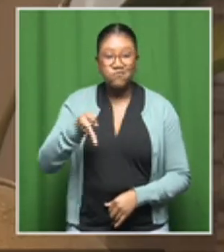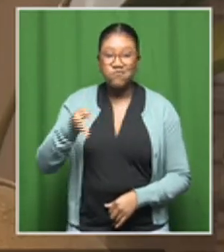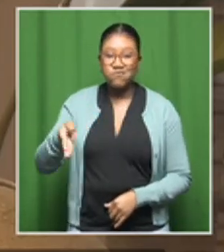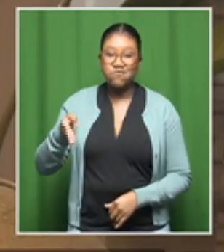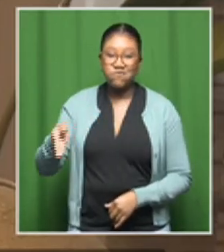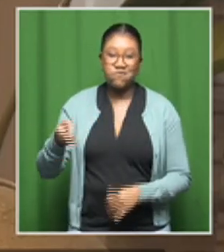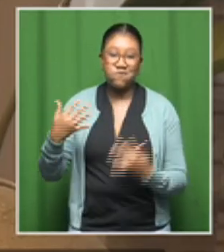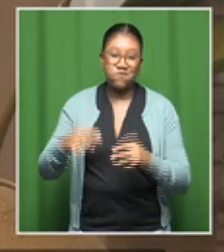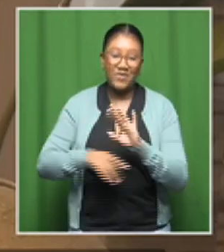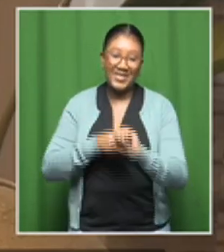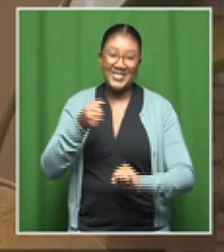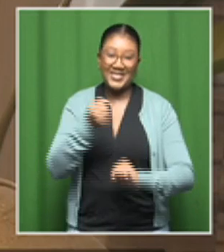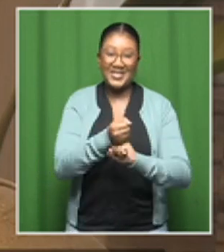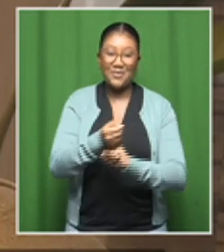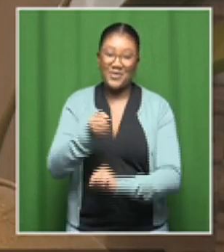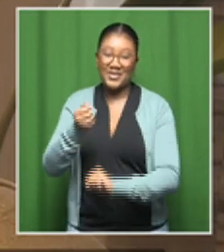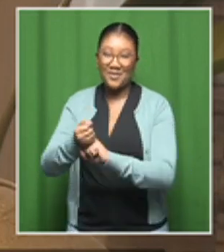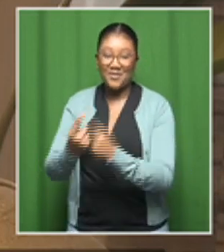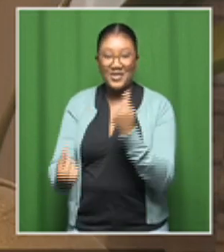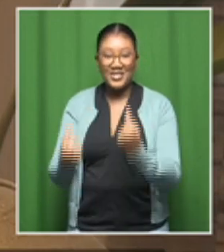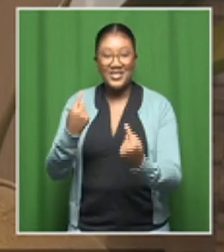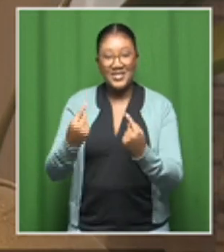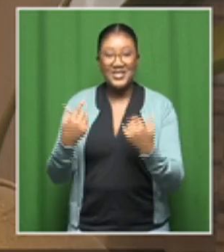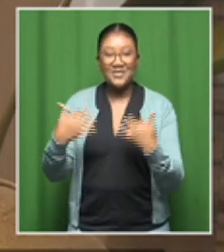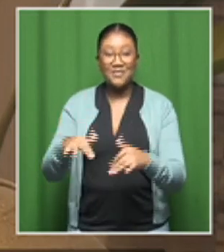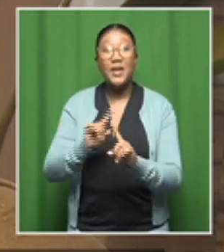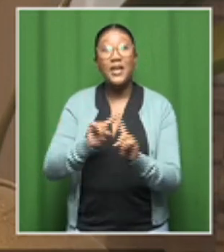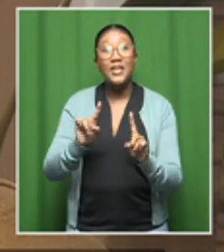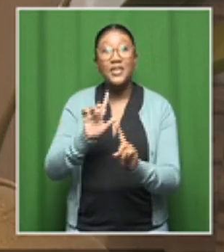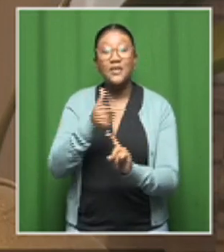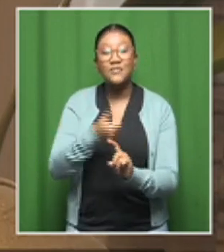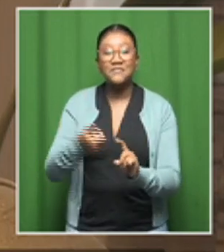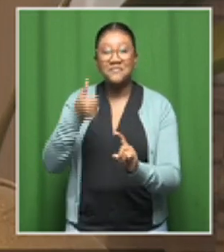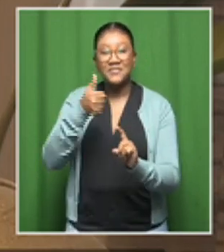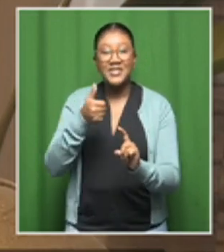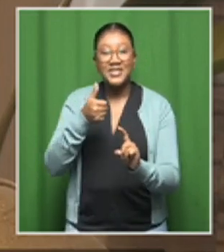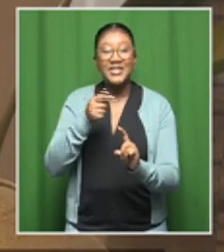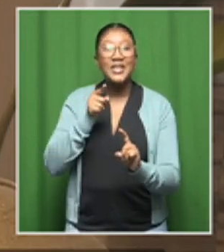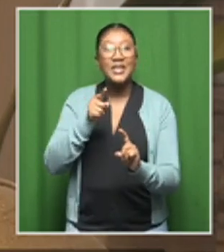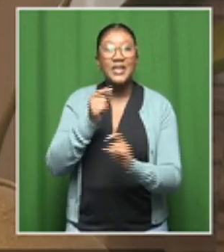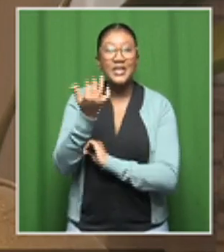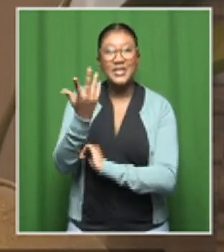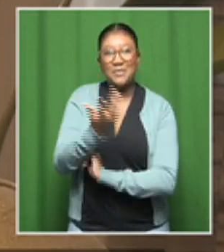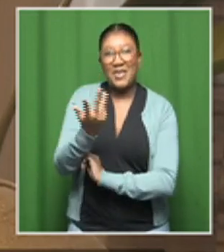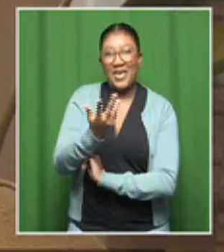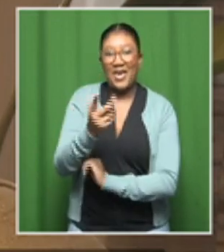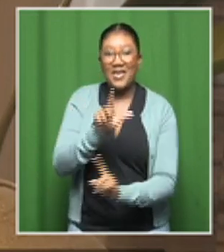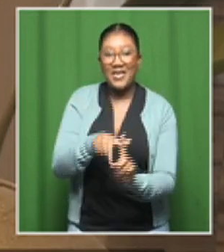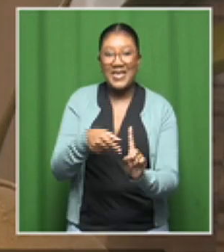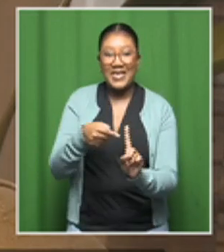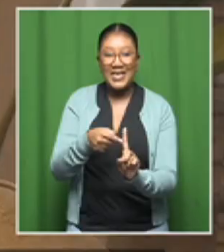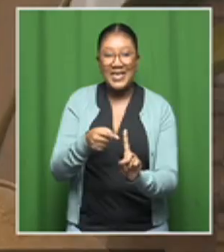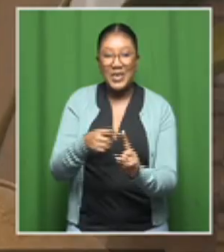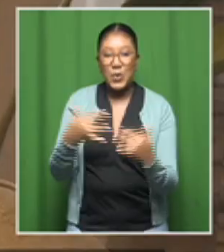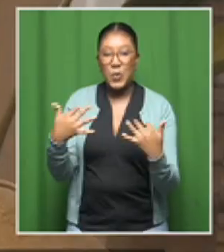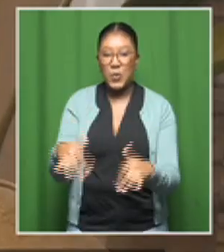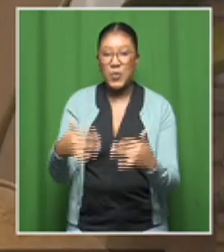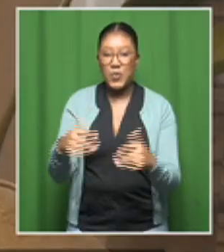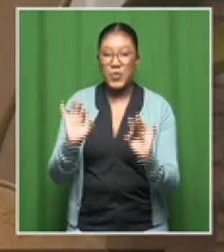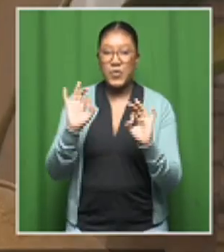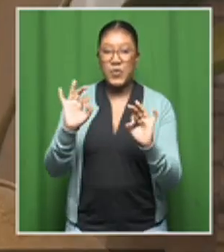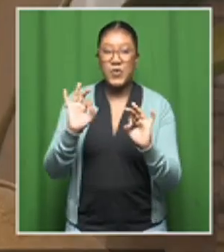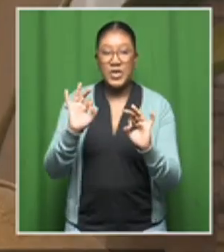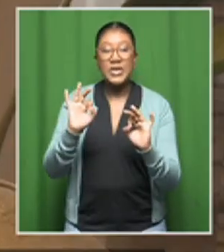course their support because we heard from our keynote speaker who gave a very incisive but